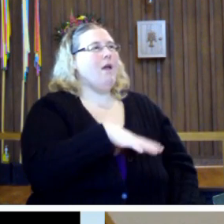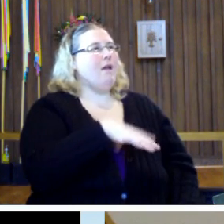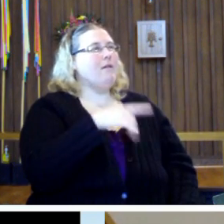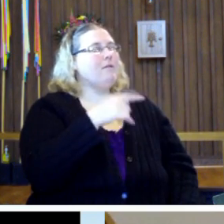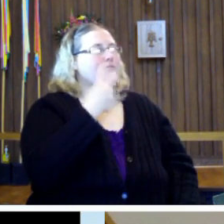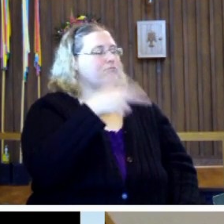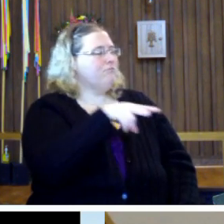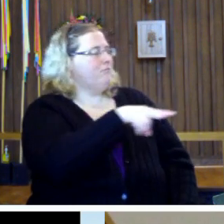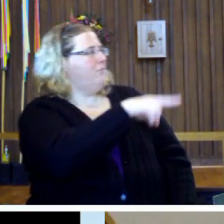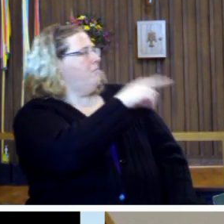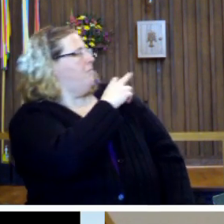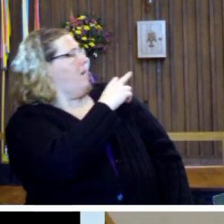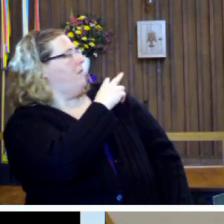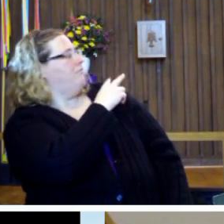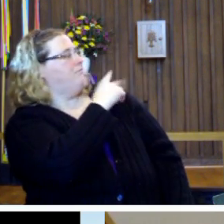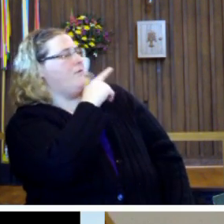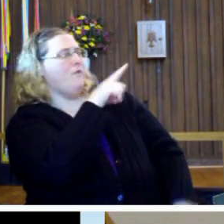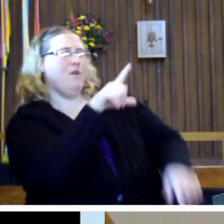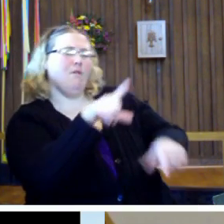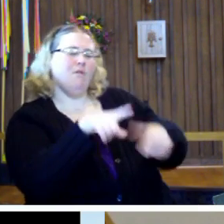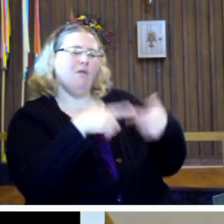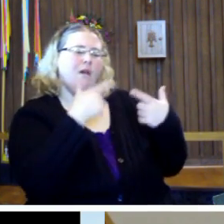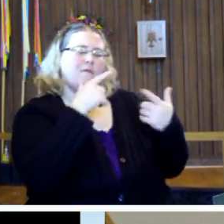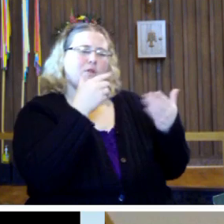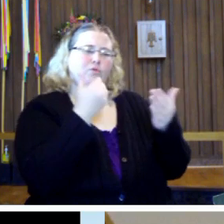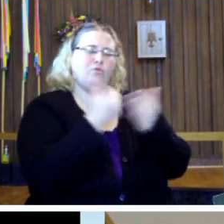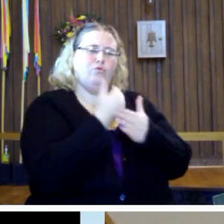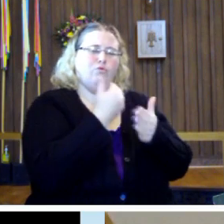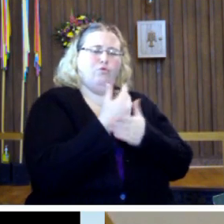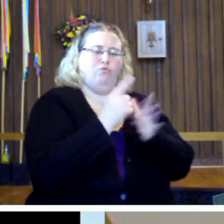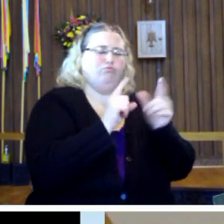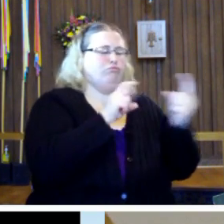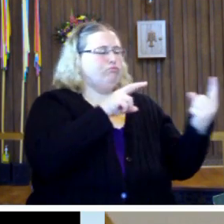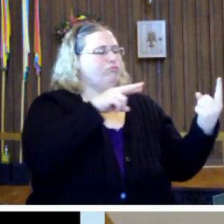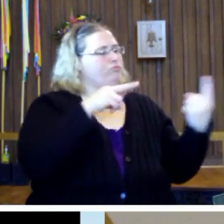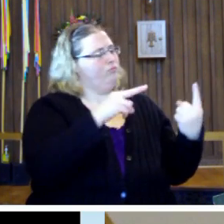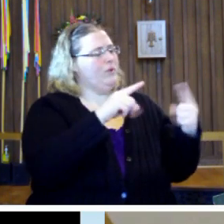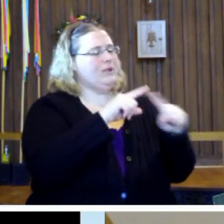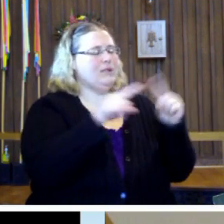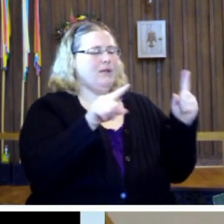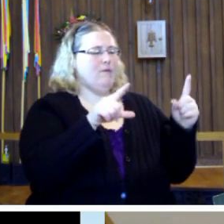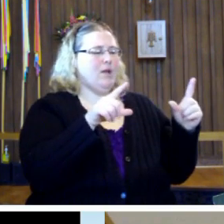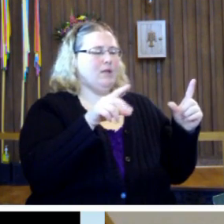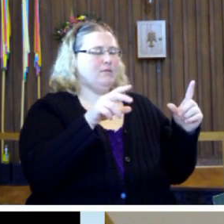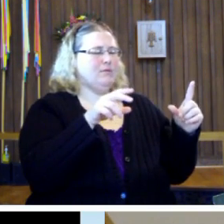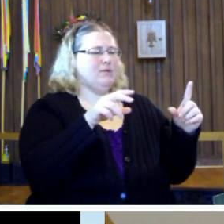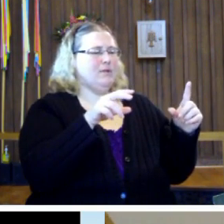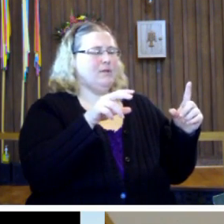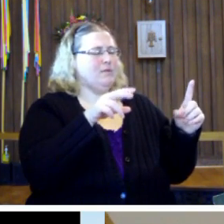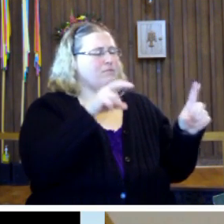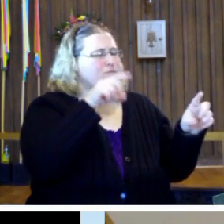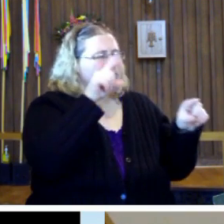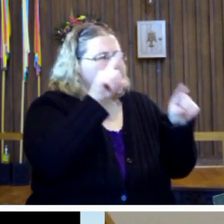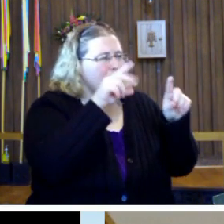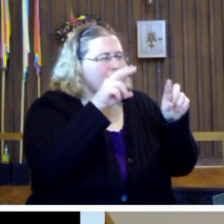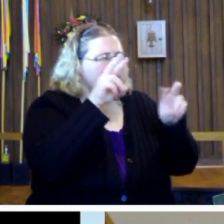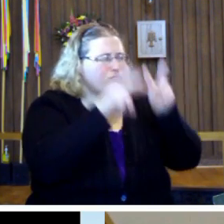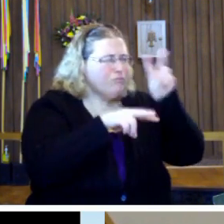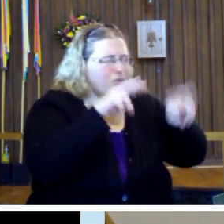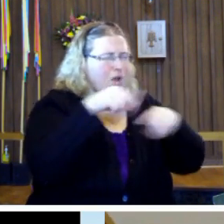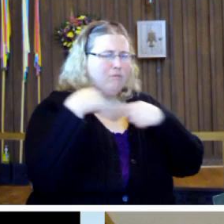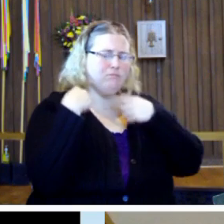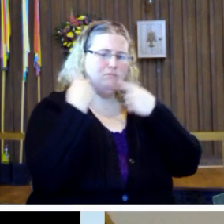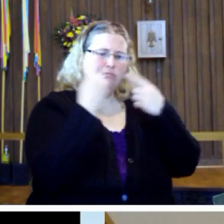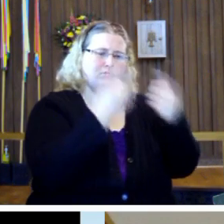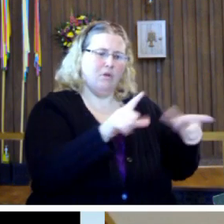of like you look back over your life with new perspective, with a different lens as you analyze things that have